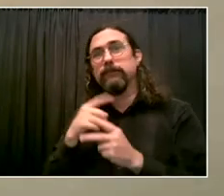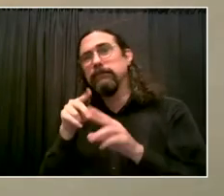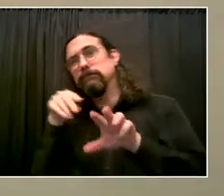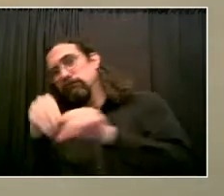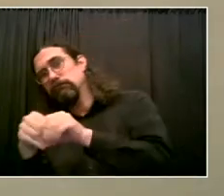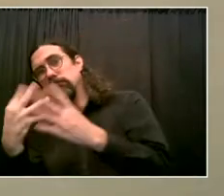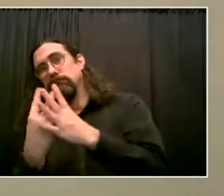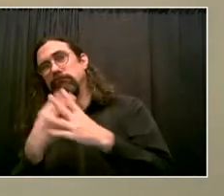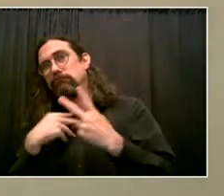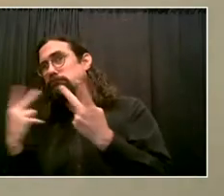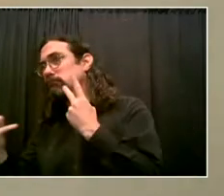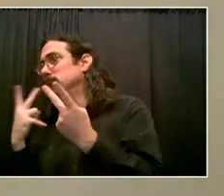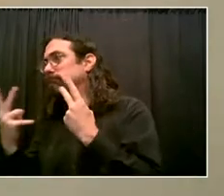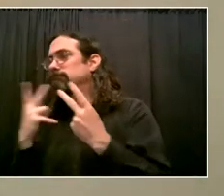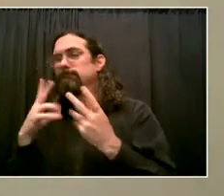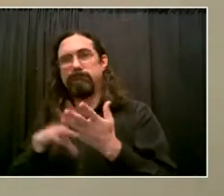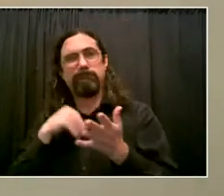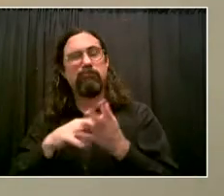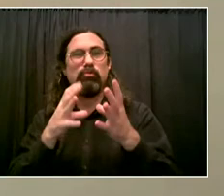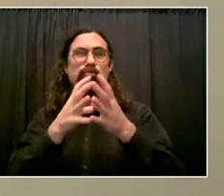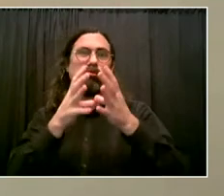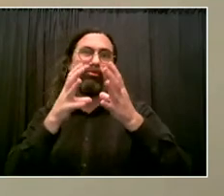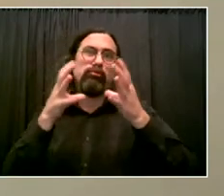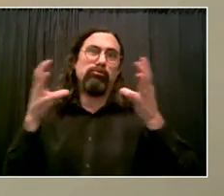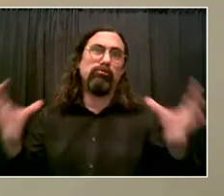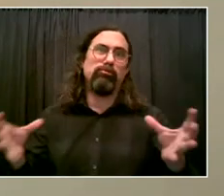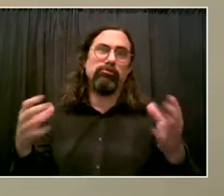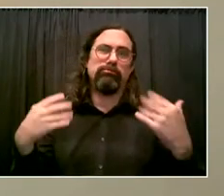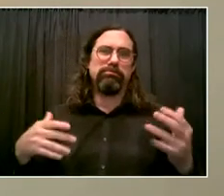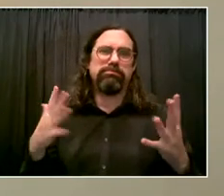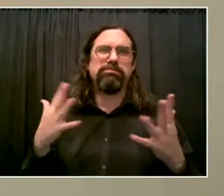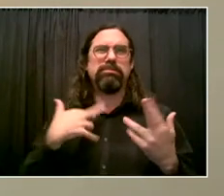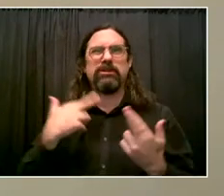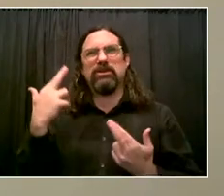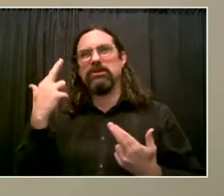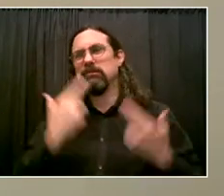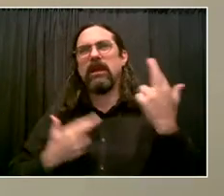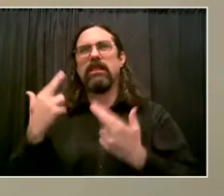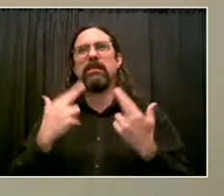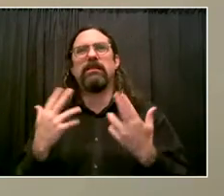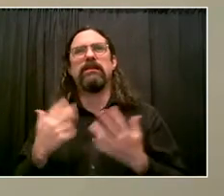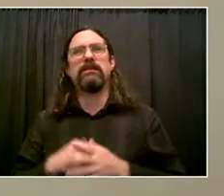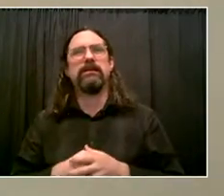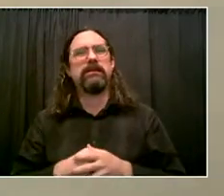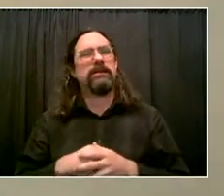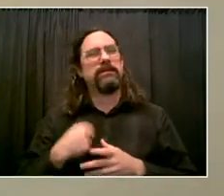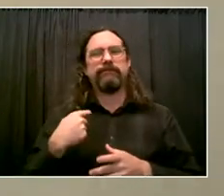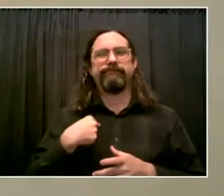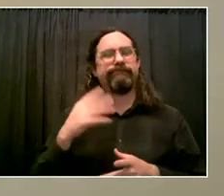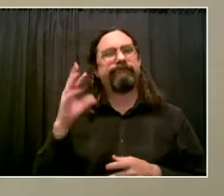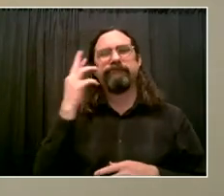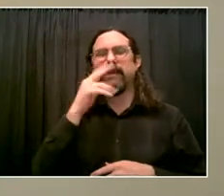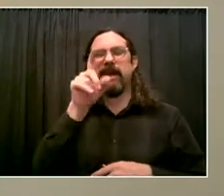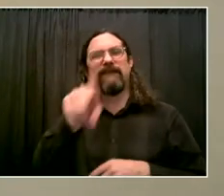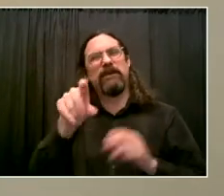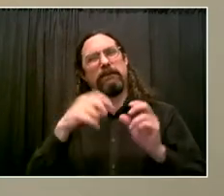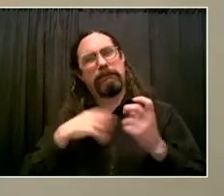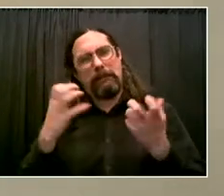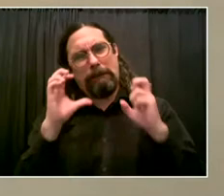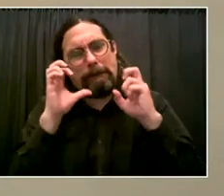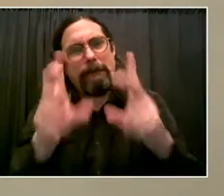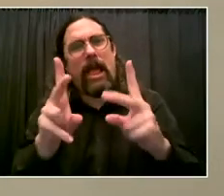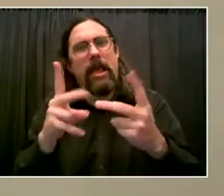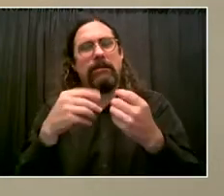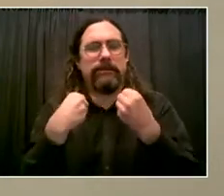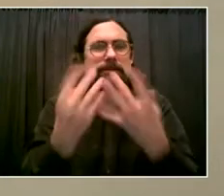unfortunately helped destroy? And at Exodus, that's what we're doing. So when I, you know, in my day, there was no discharge planning. You kind